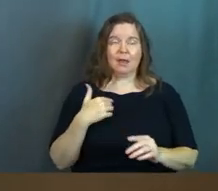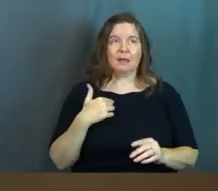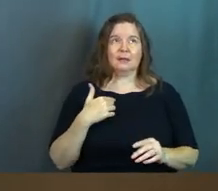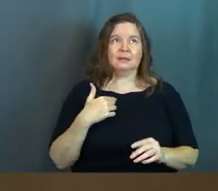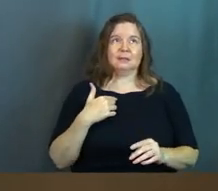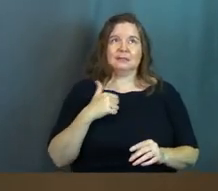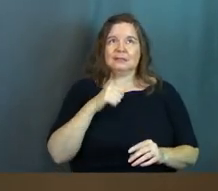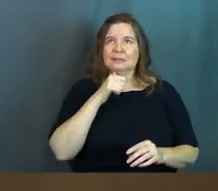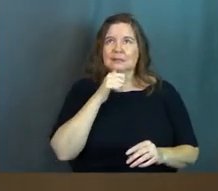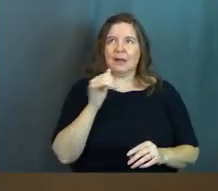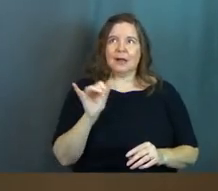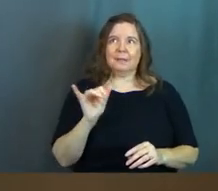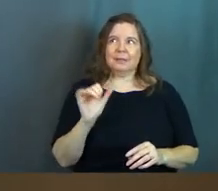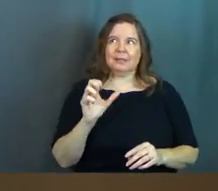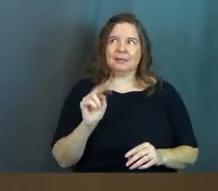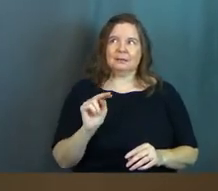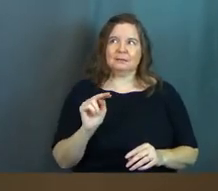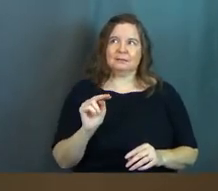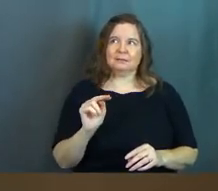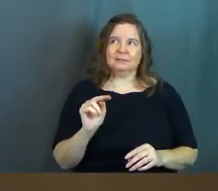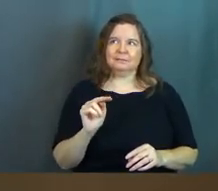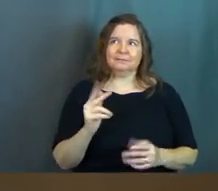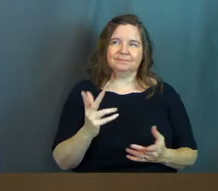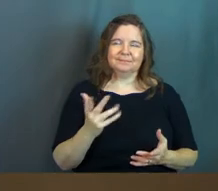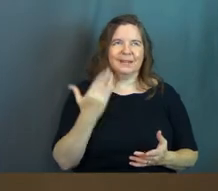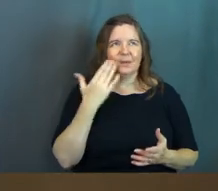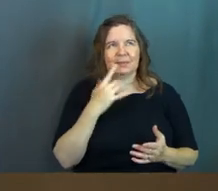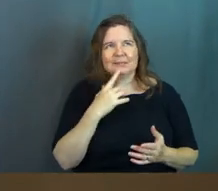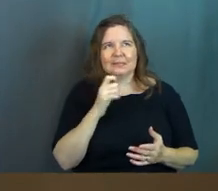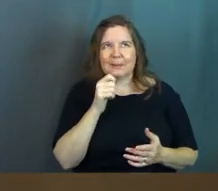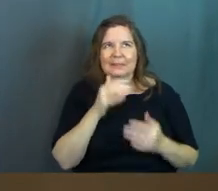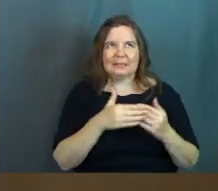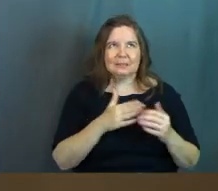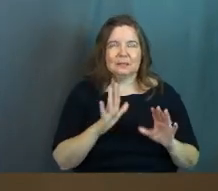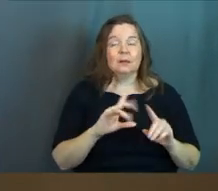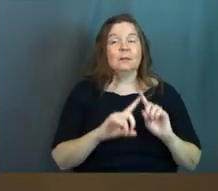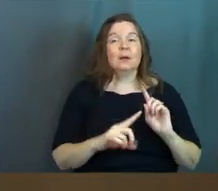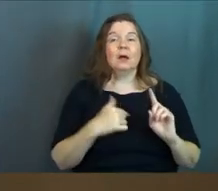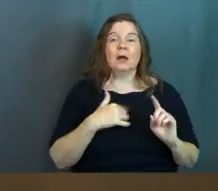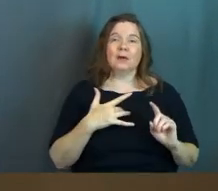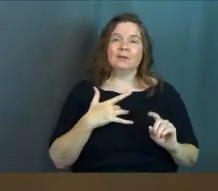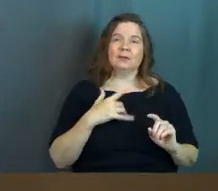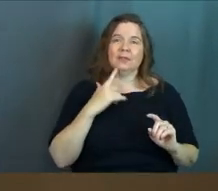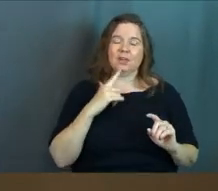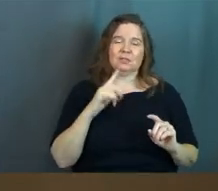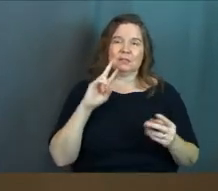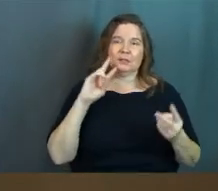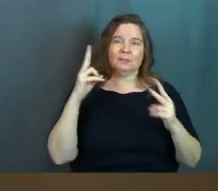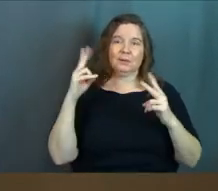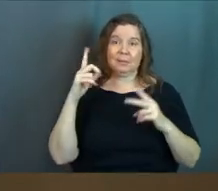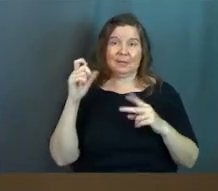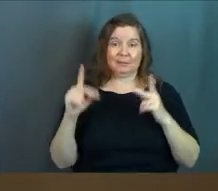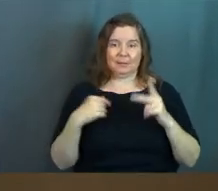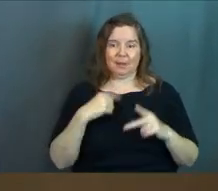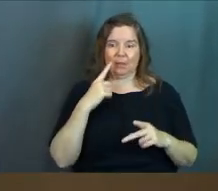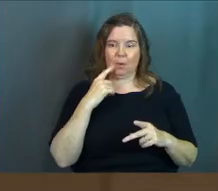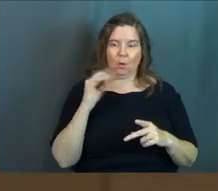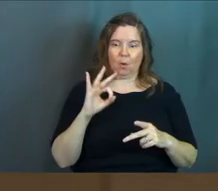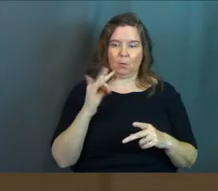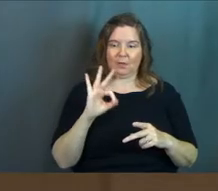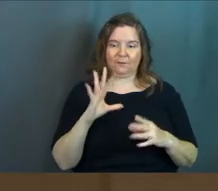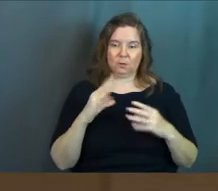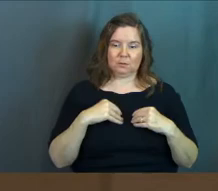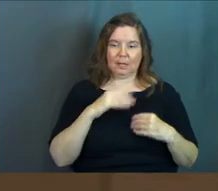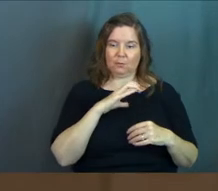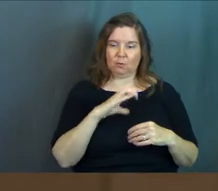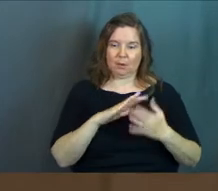not been, I don't want to say not been easy, but I feel like there's a misconception because people think like, Oh,